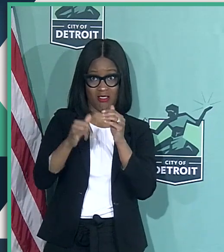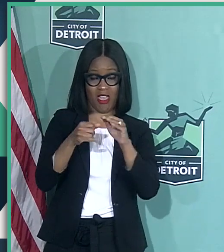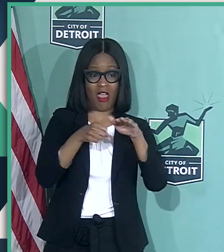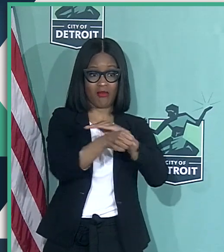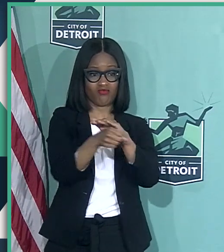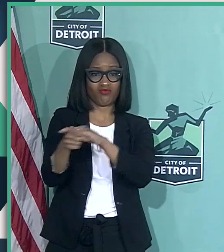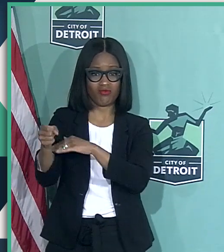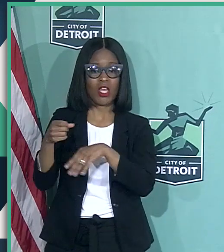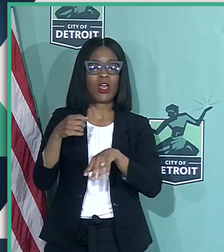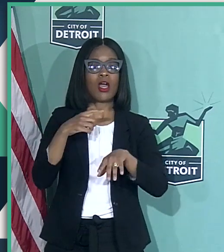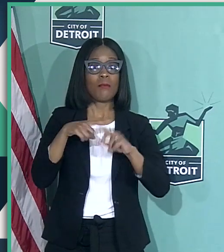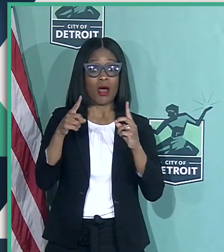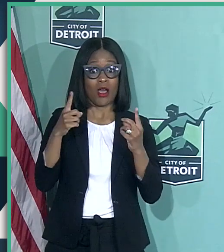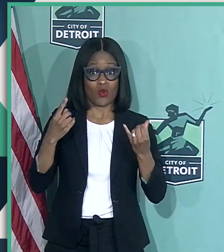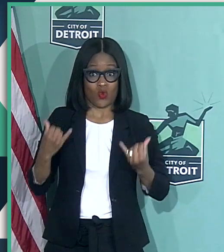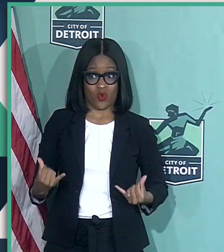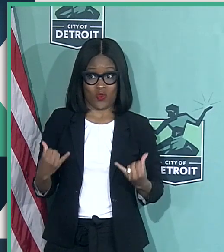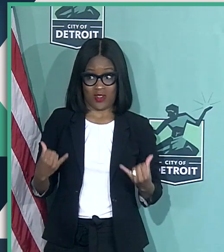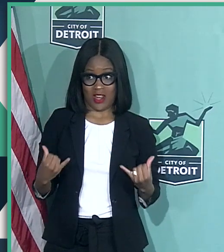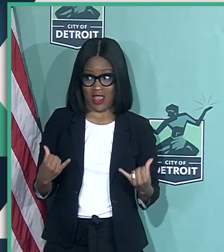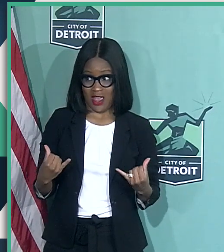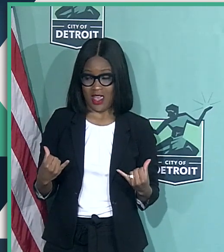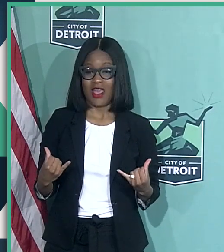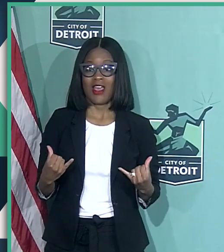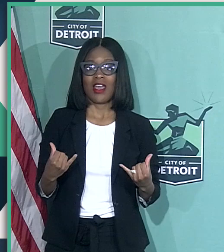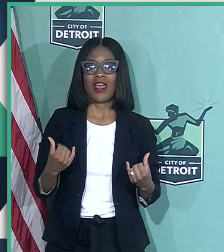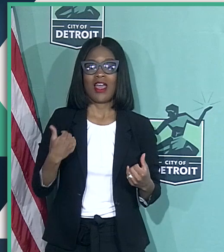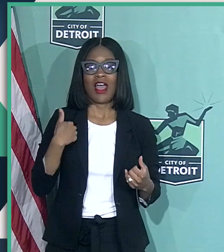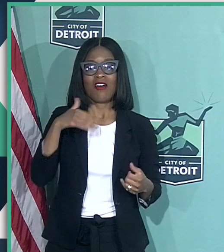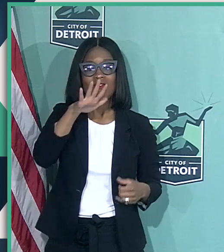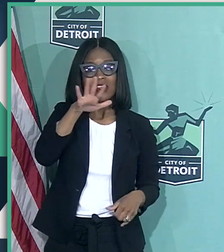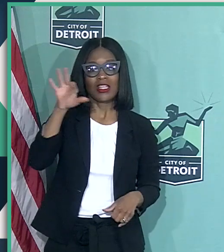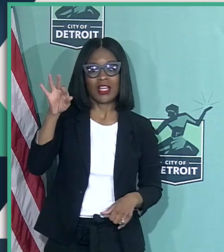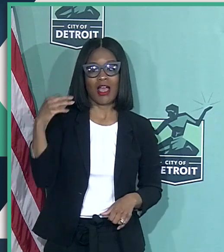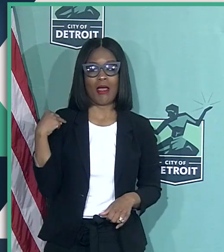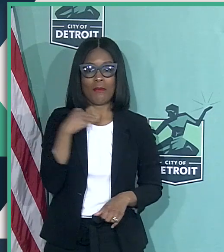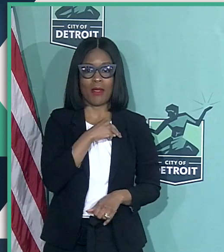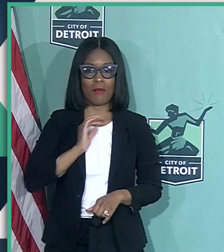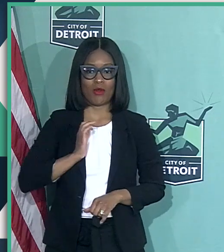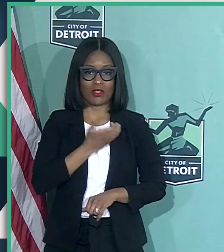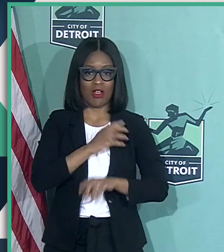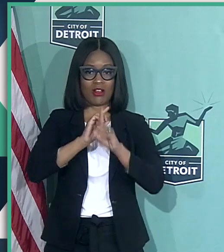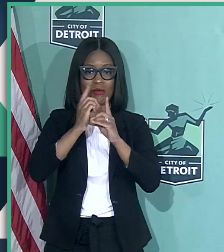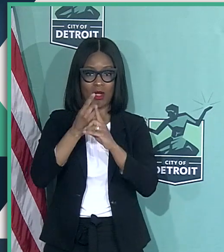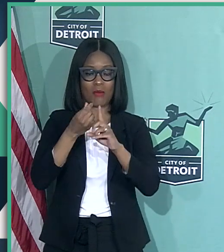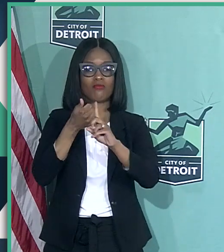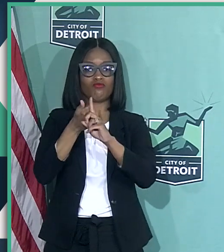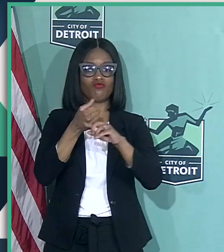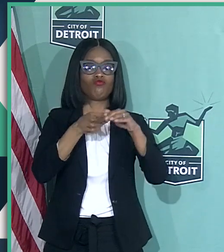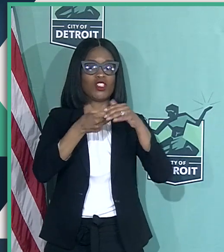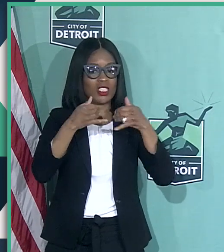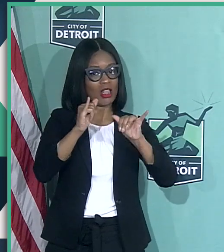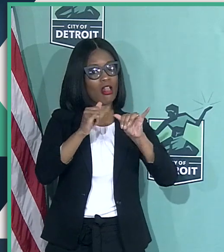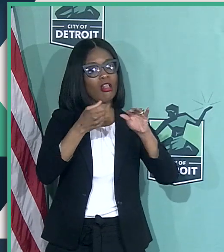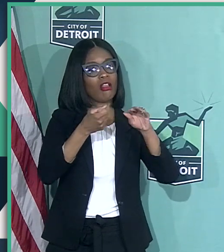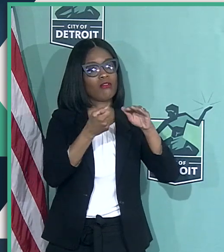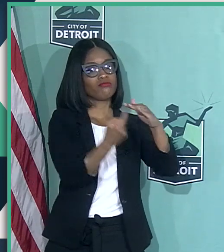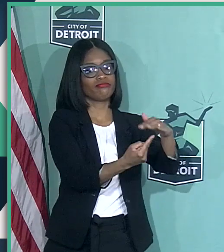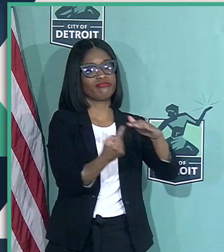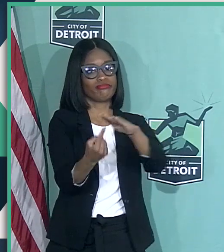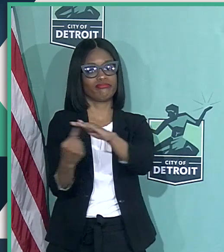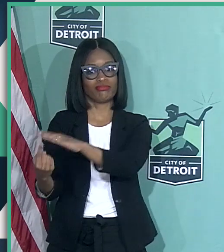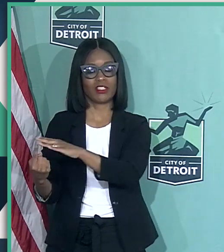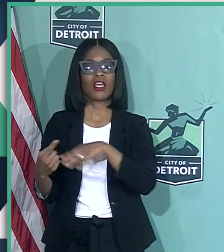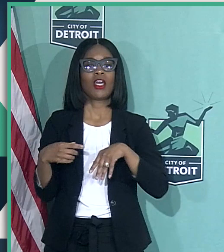However, today, we have 59 members of our department quarantined. Of that number,